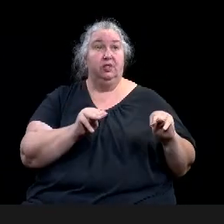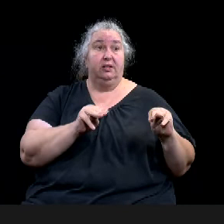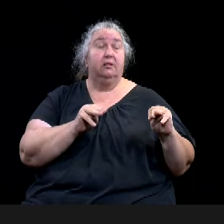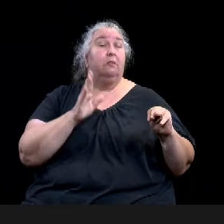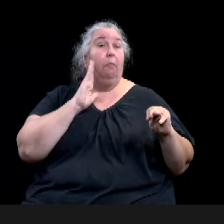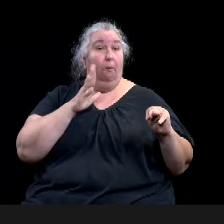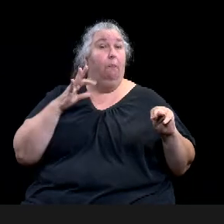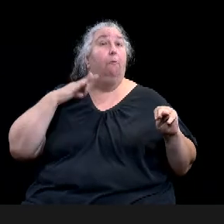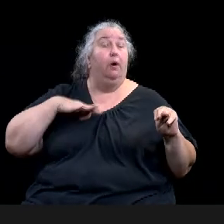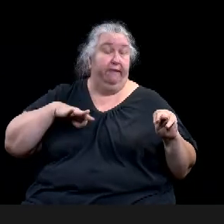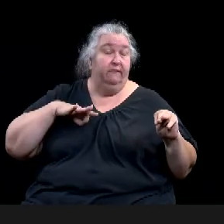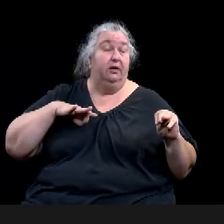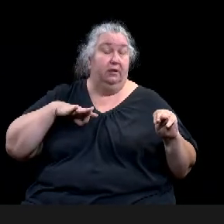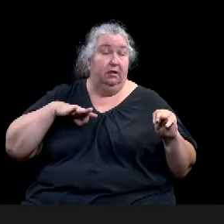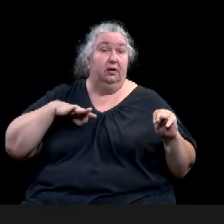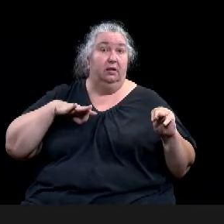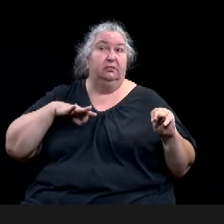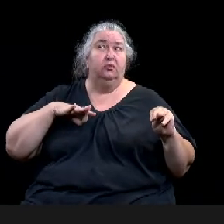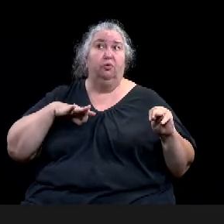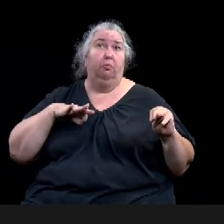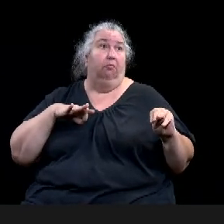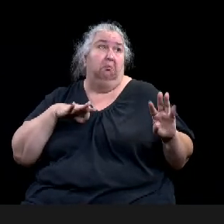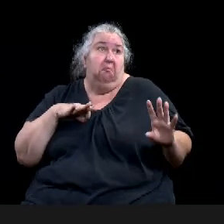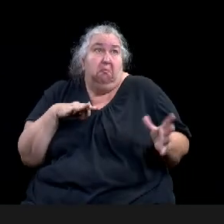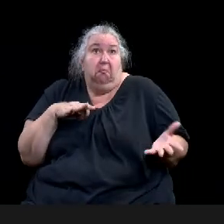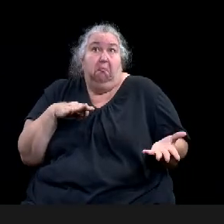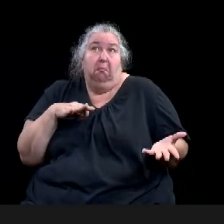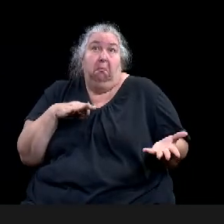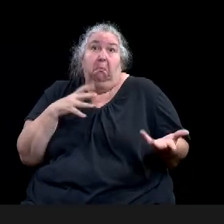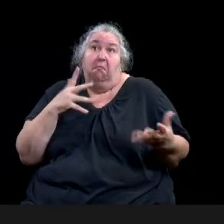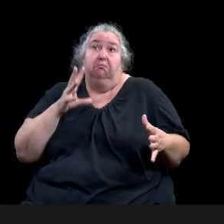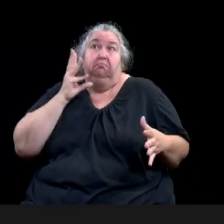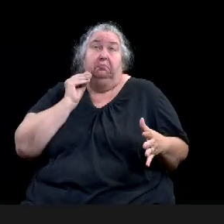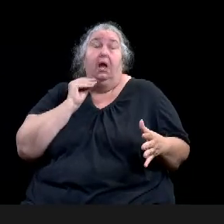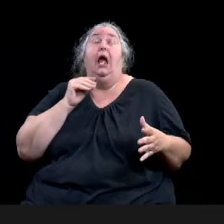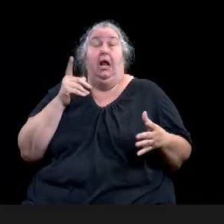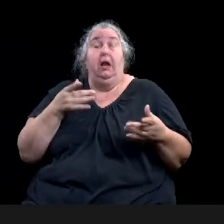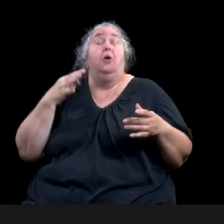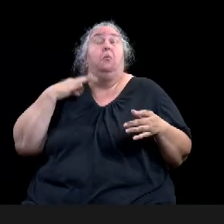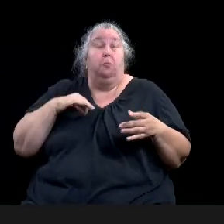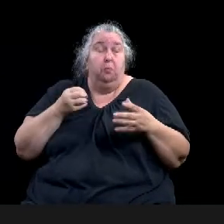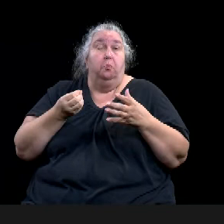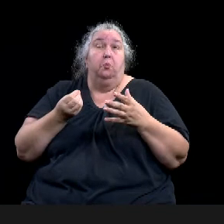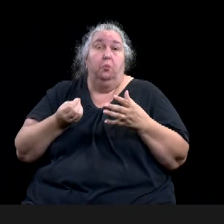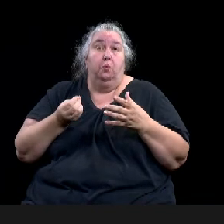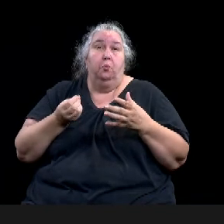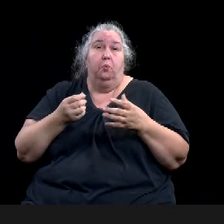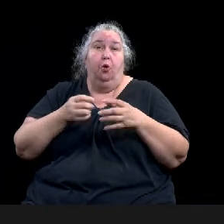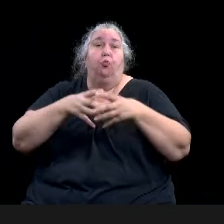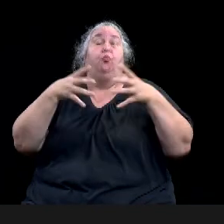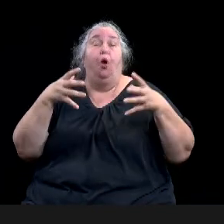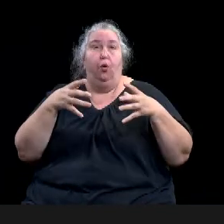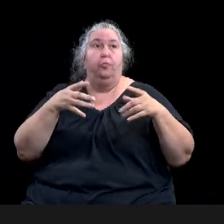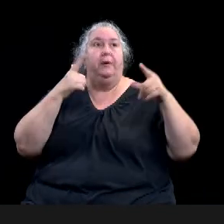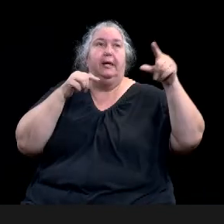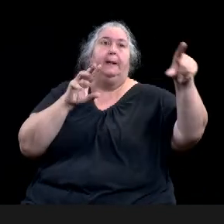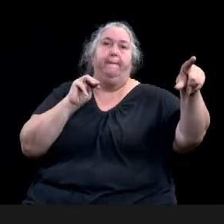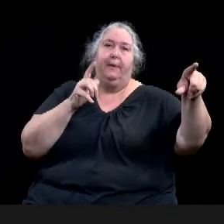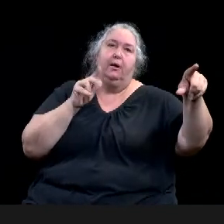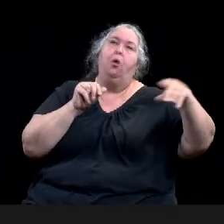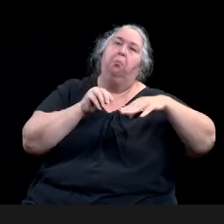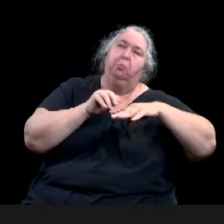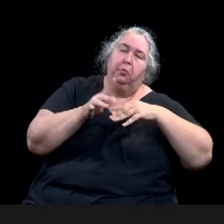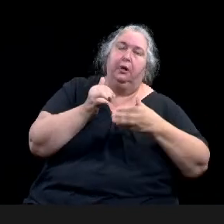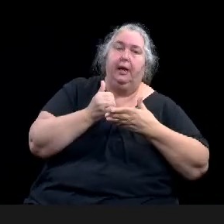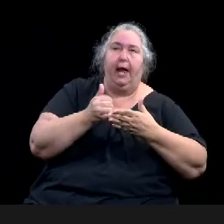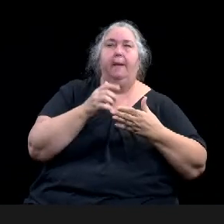as, as growth in resident market increases over time, both the print penetration rate and attractions weight rates will